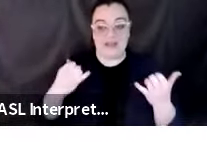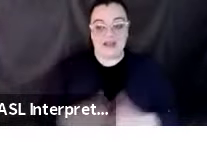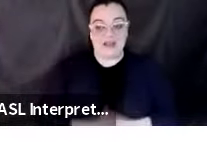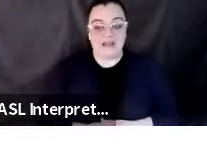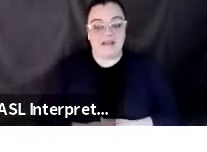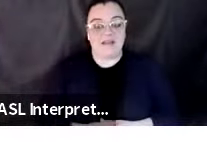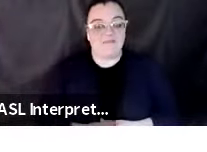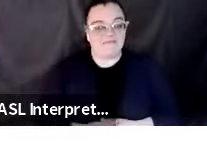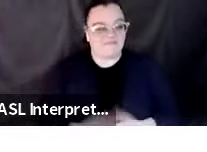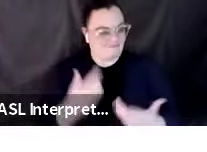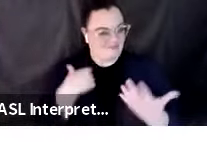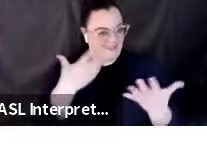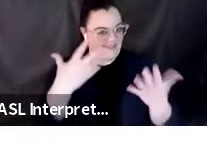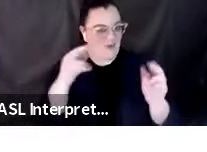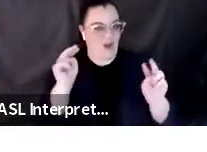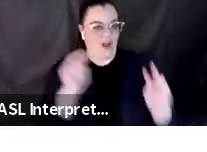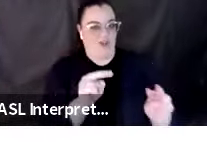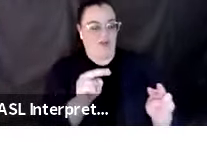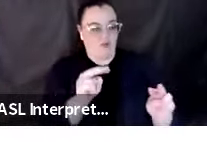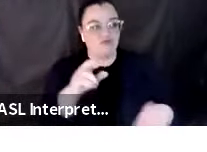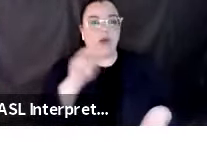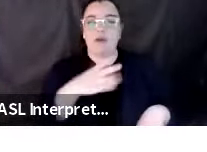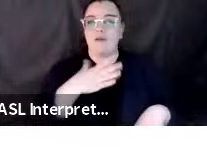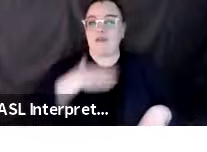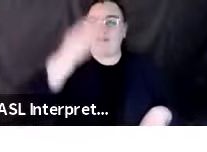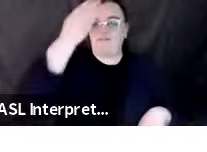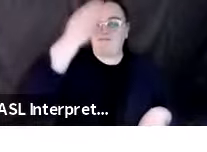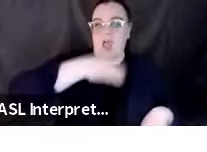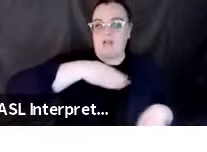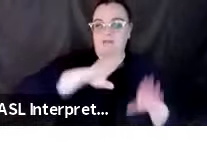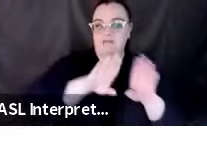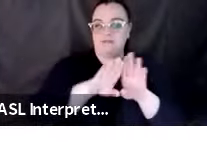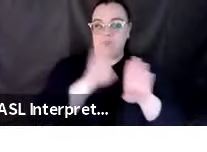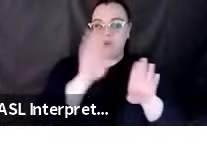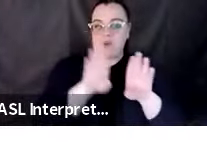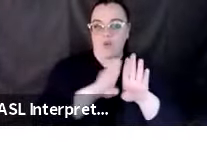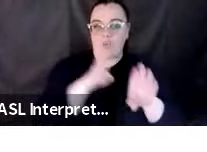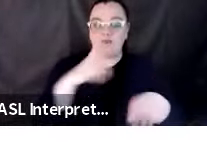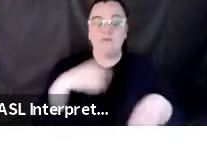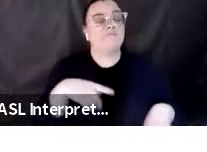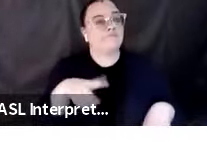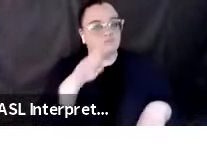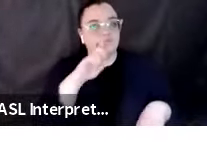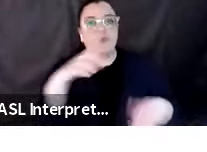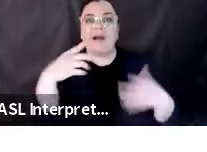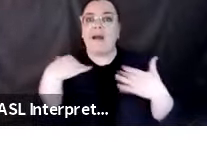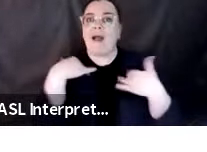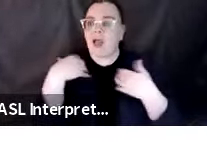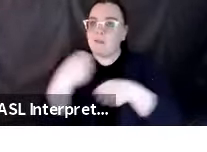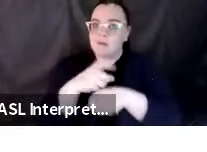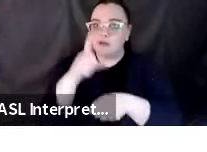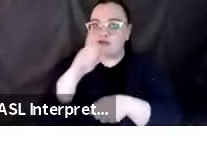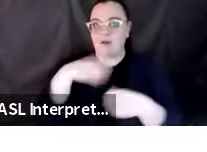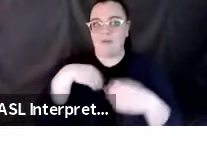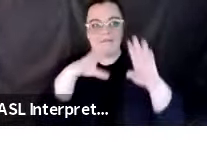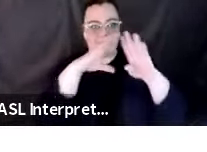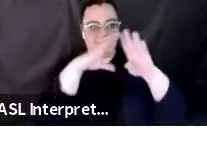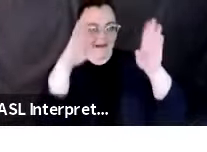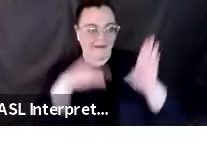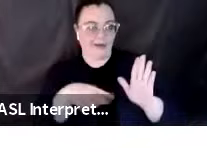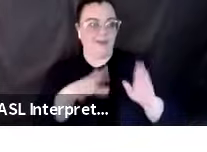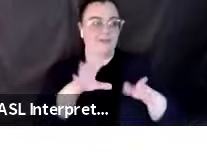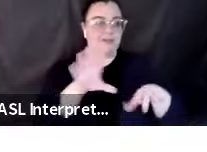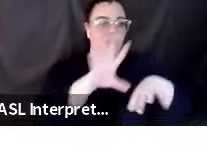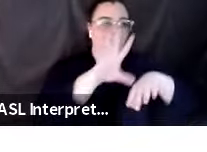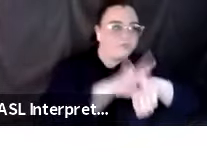my front door. Now, you know, I've made sure that everything's strapped, and I use Quake Putty,